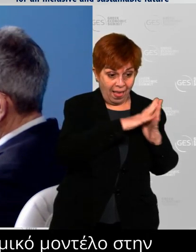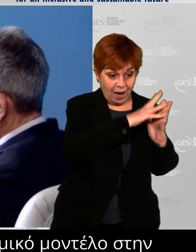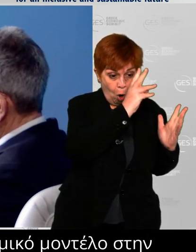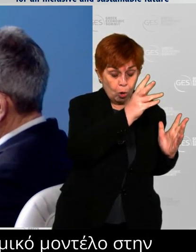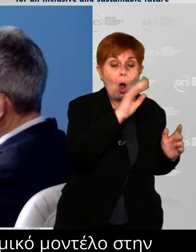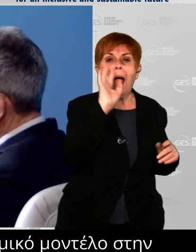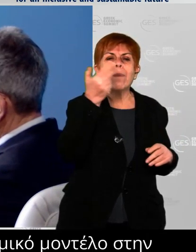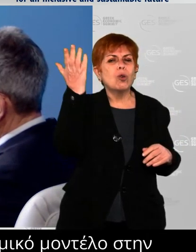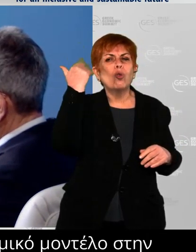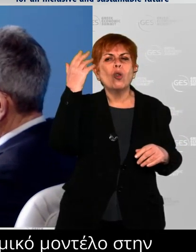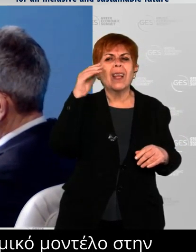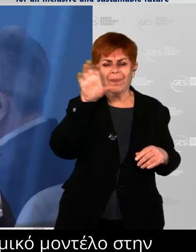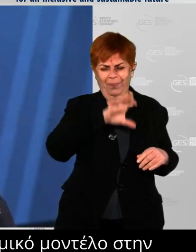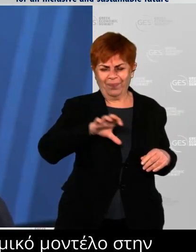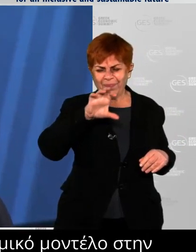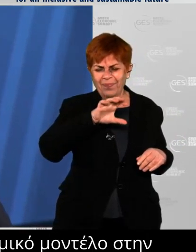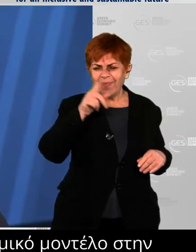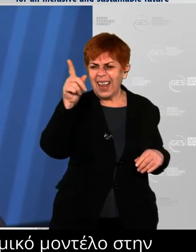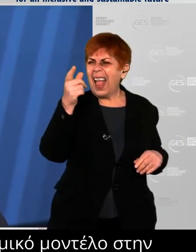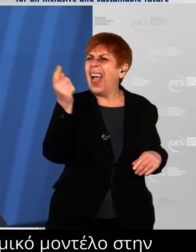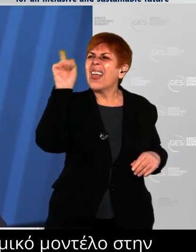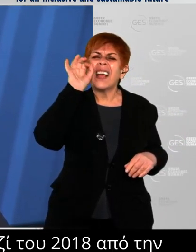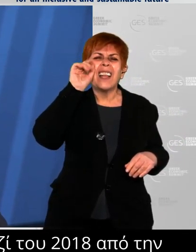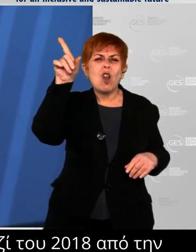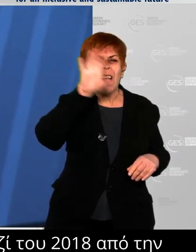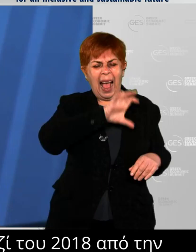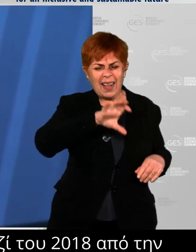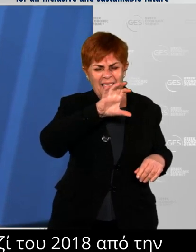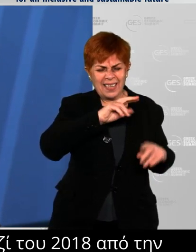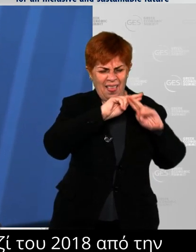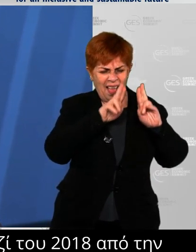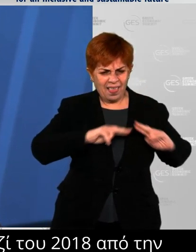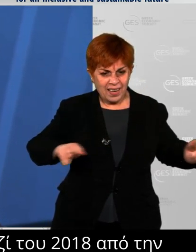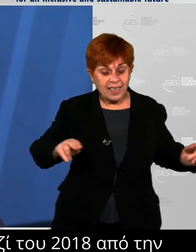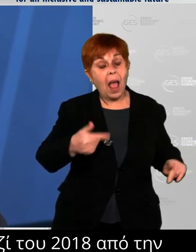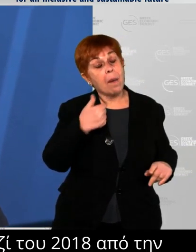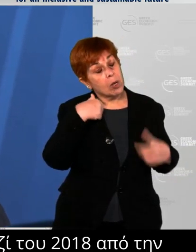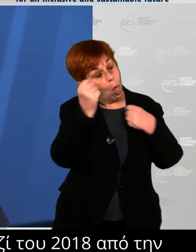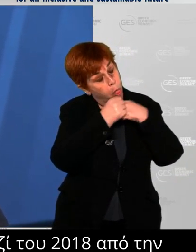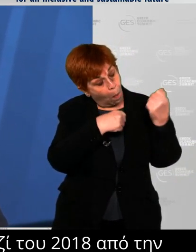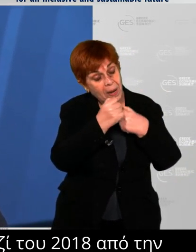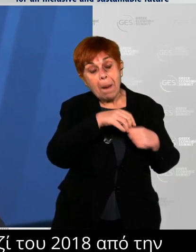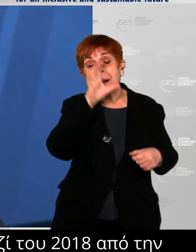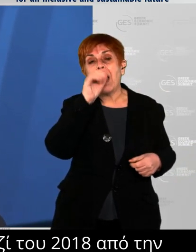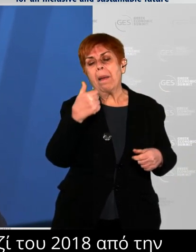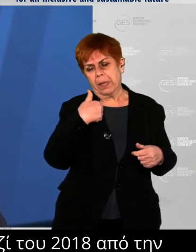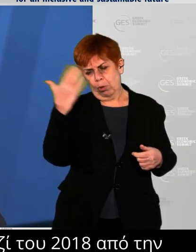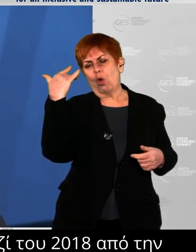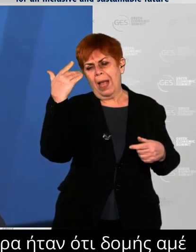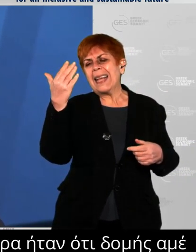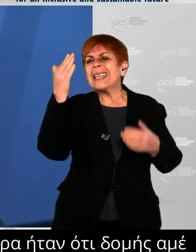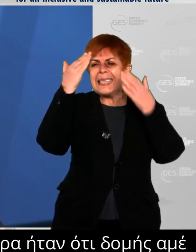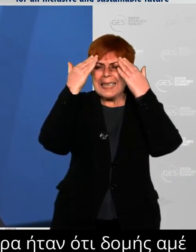built reality behind the vision that we elaborated in Thessaloniki. Of Greece